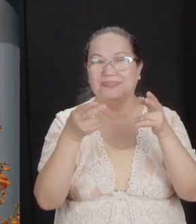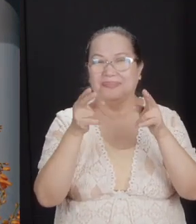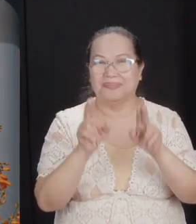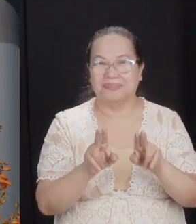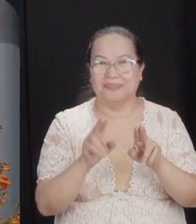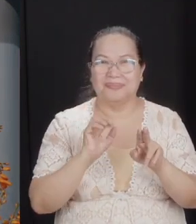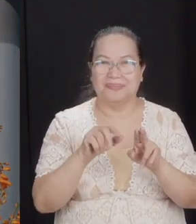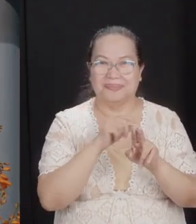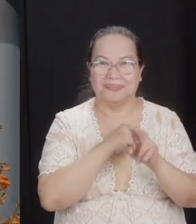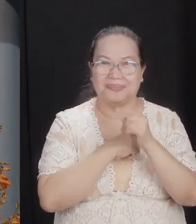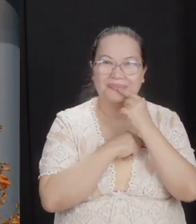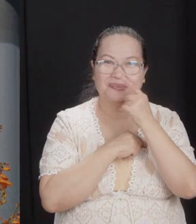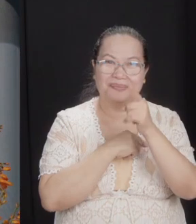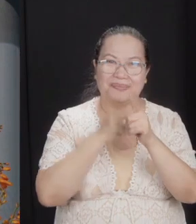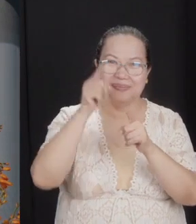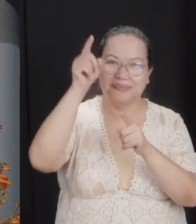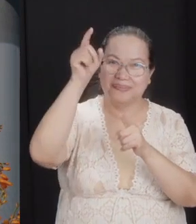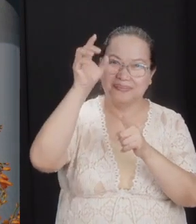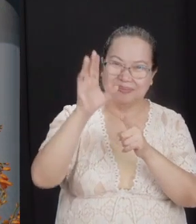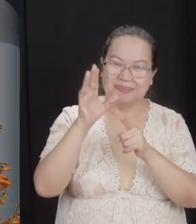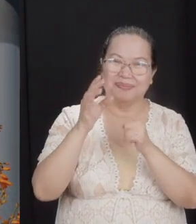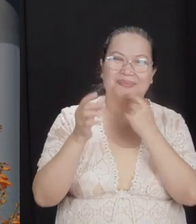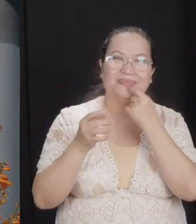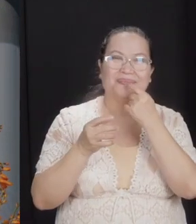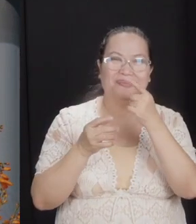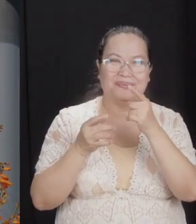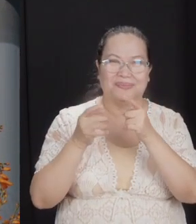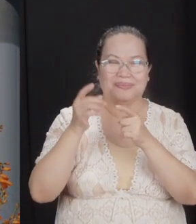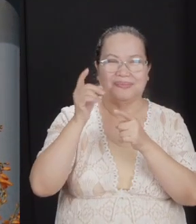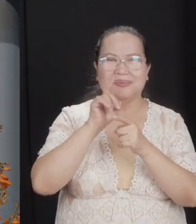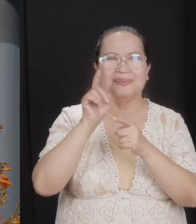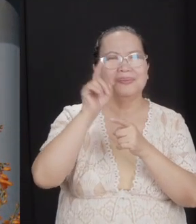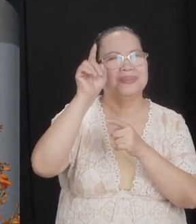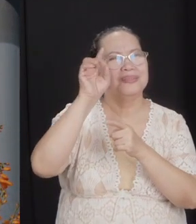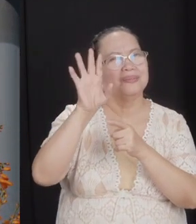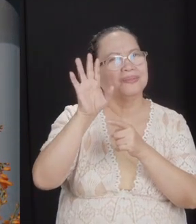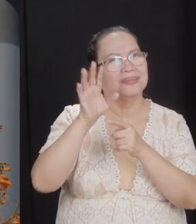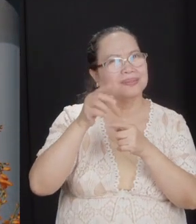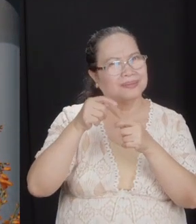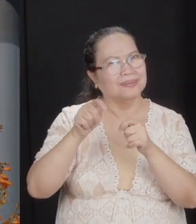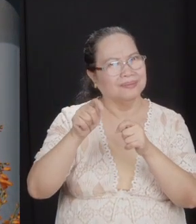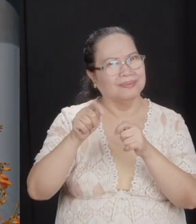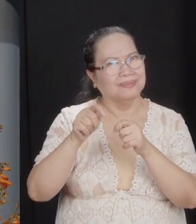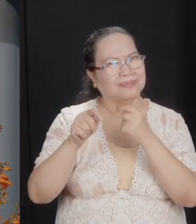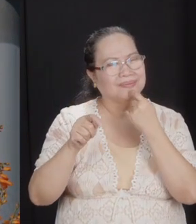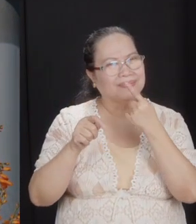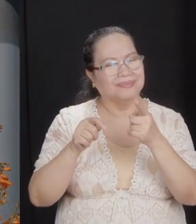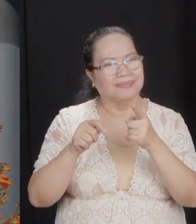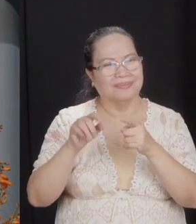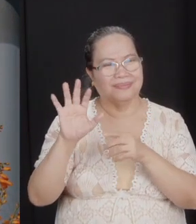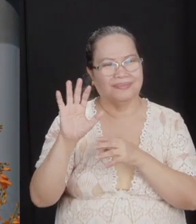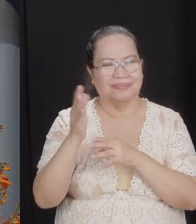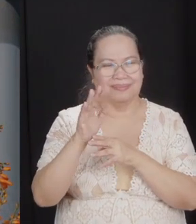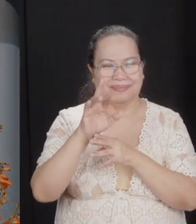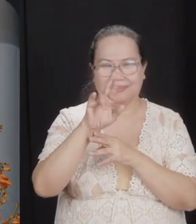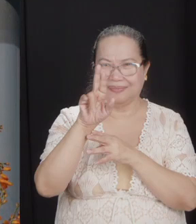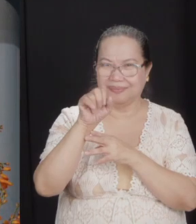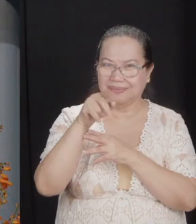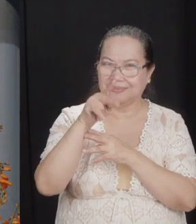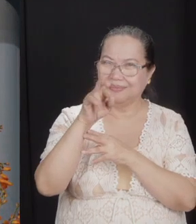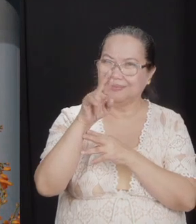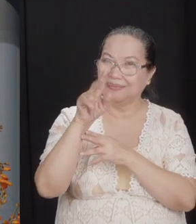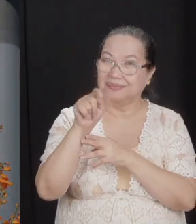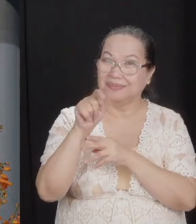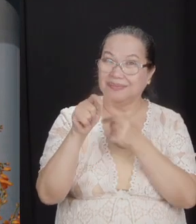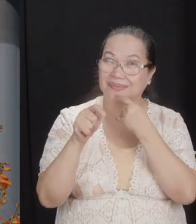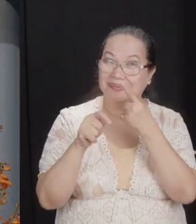can safely say God intervened here because of what they got right. Rupert Muldenius made a statement famous,